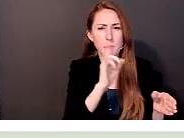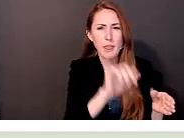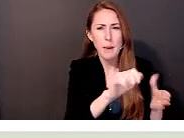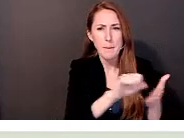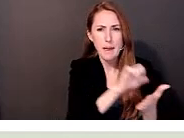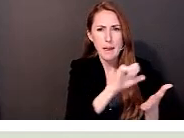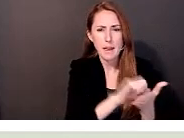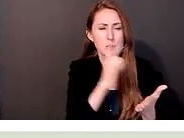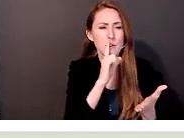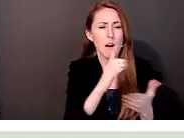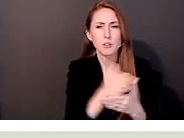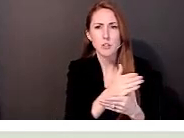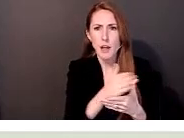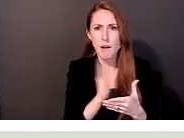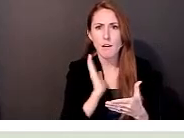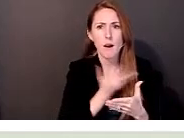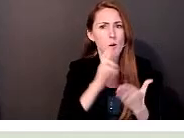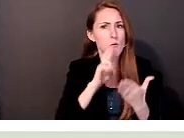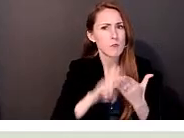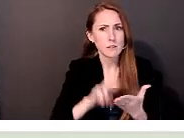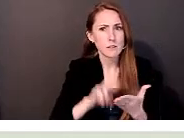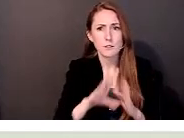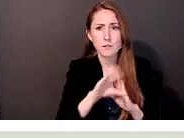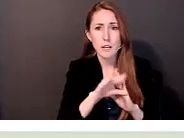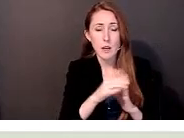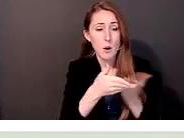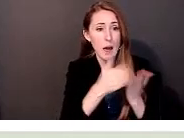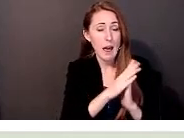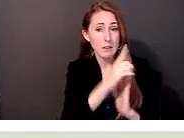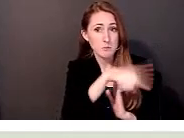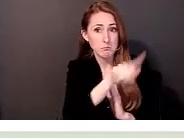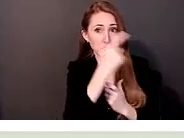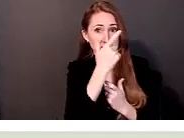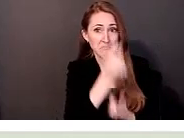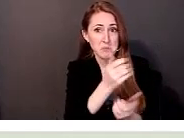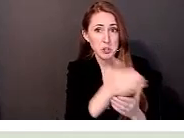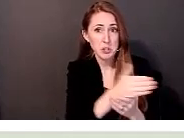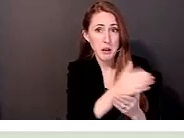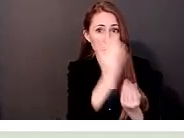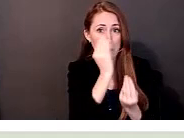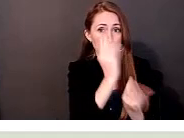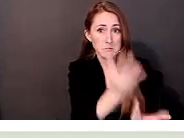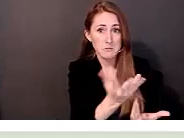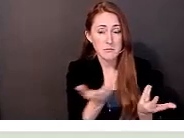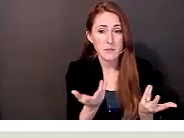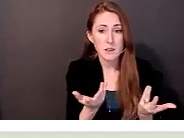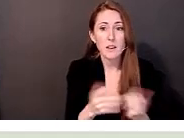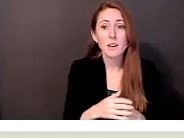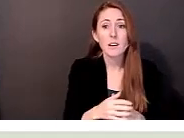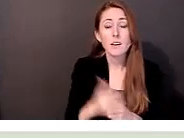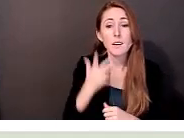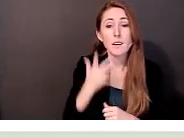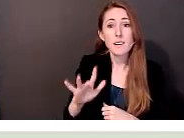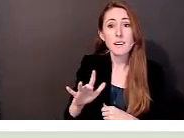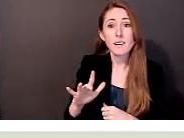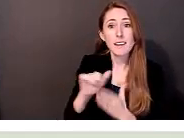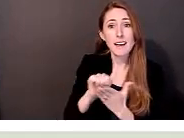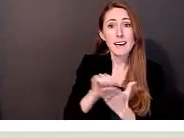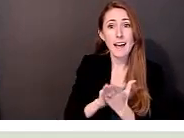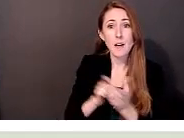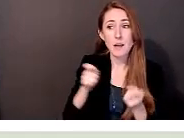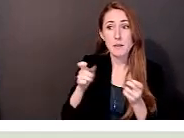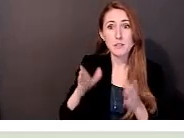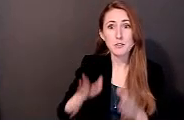and to ask if they would be interested in sharing that information. So fortunately, the account administrator replied with an enthusiastic